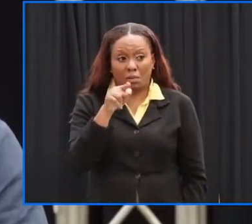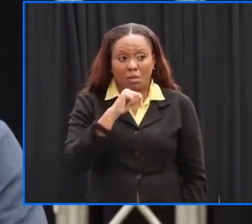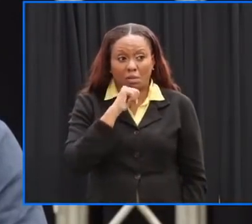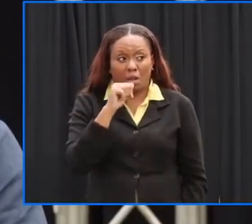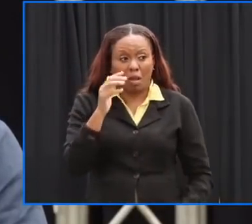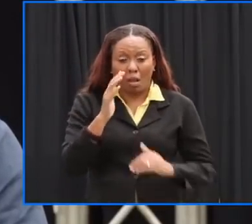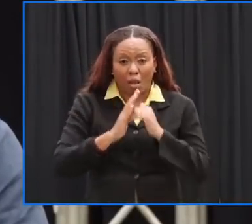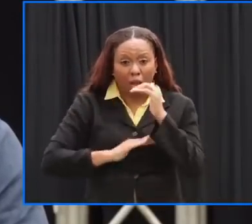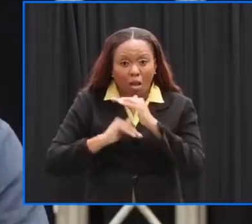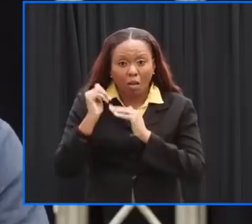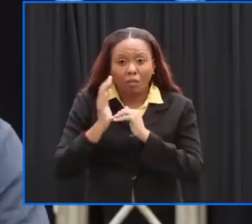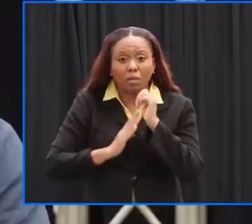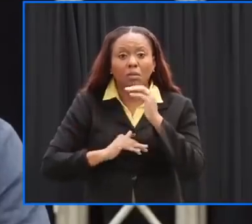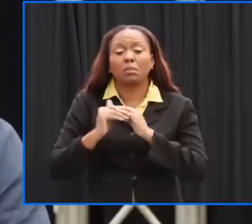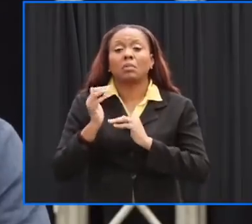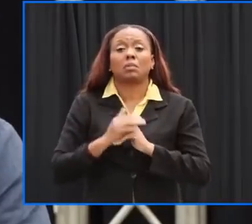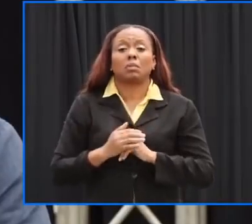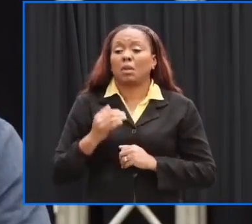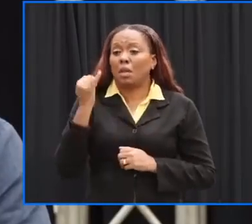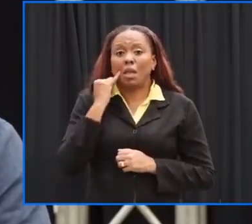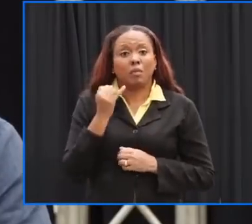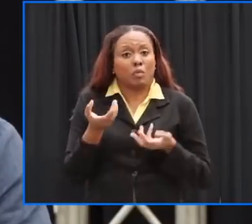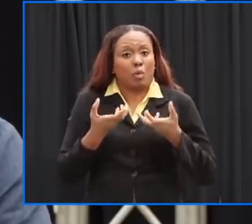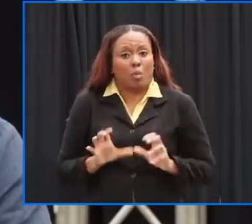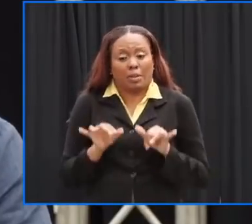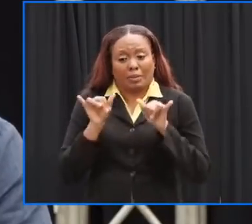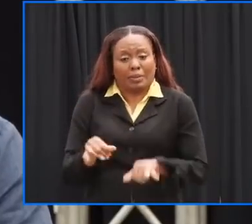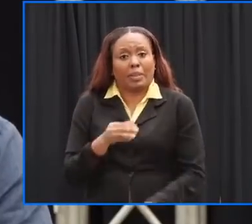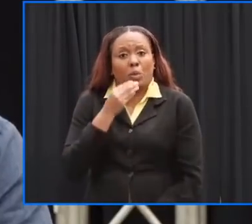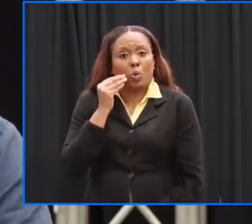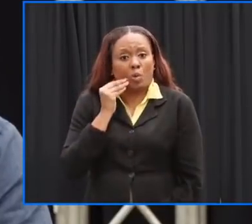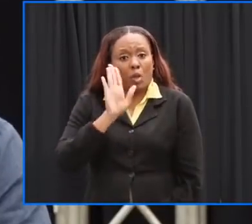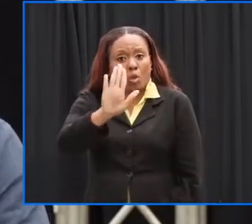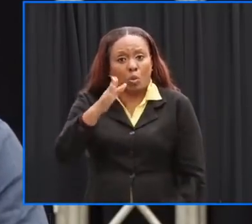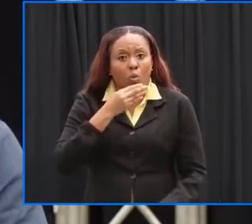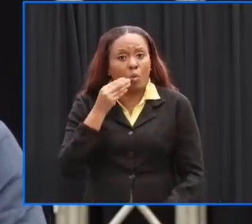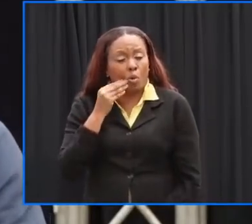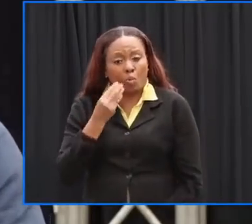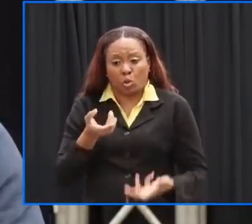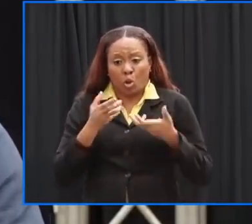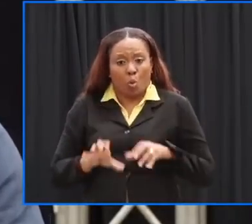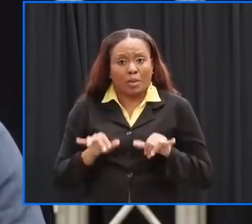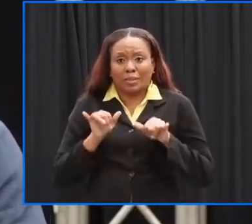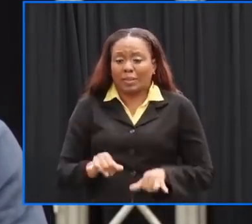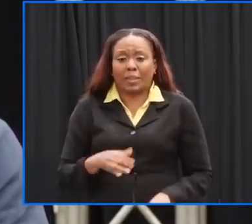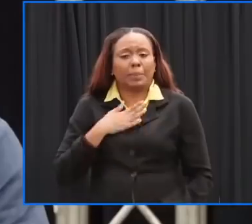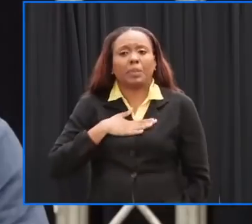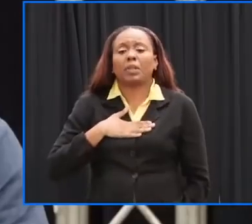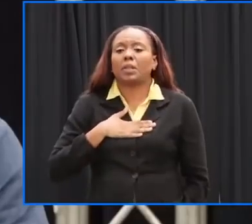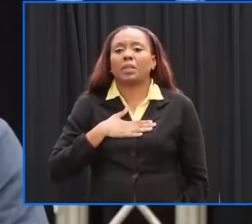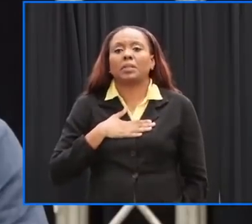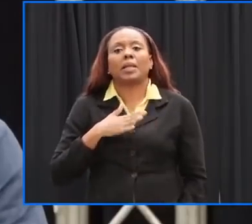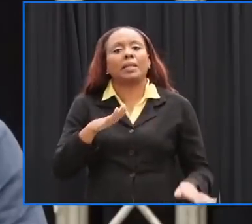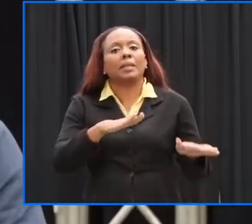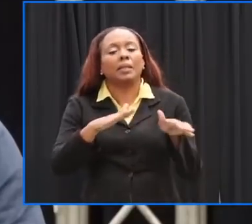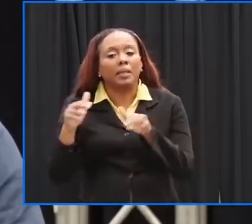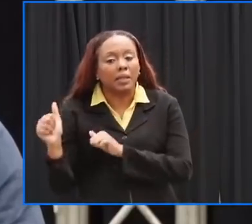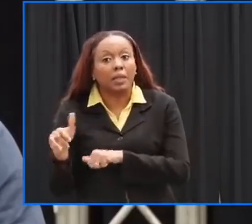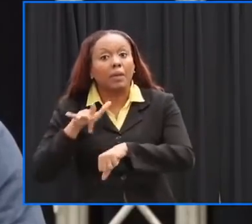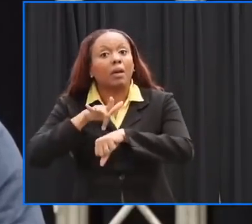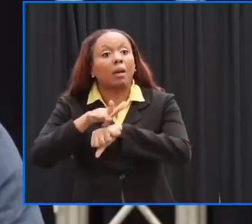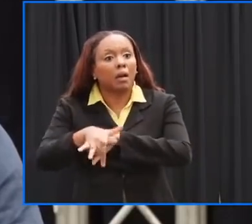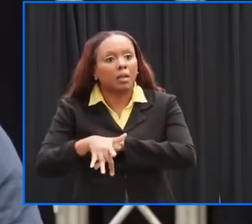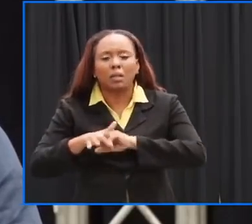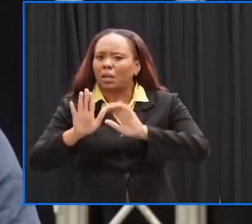misgivings about staying home or staying in place in this system we ask you please to move early i will speak about the other